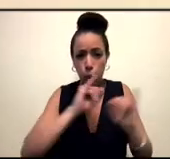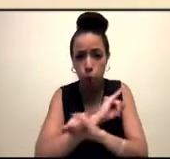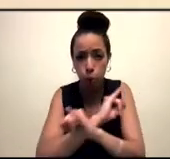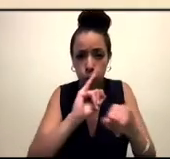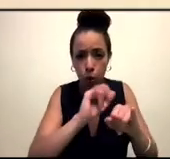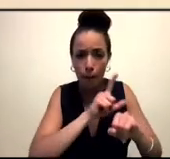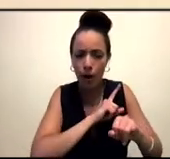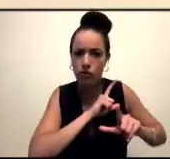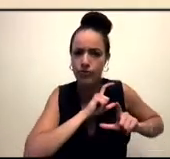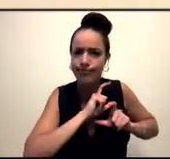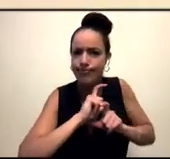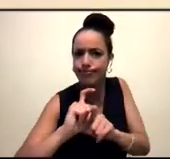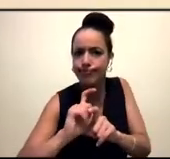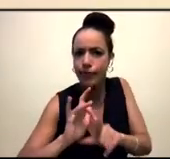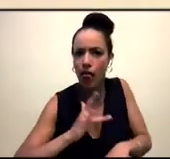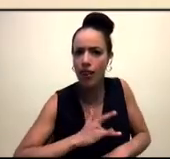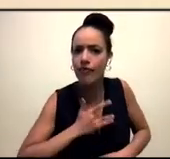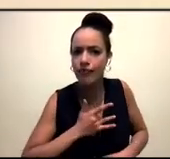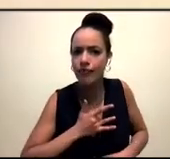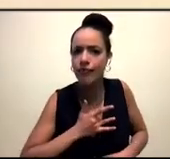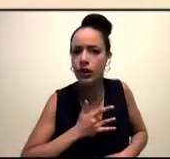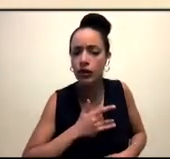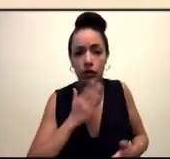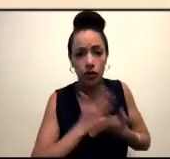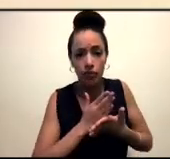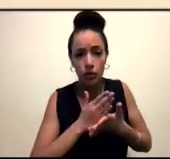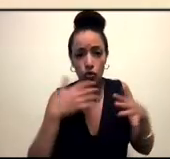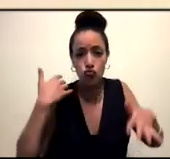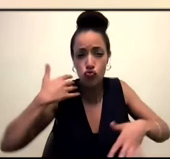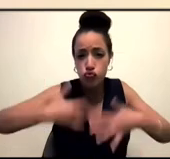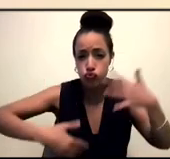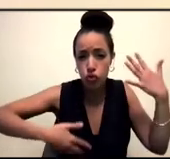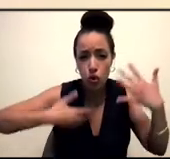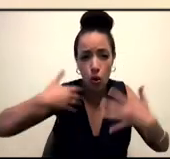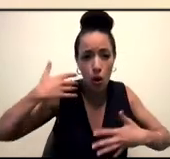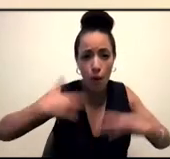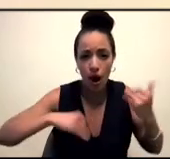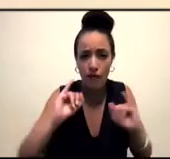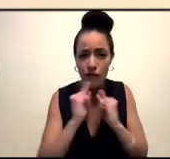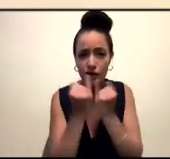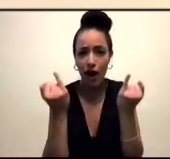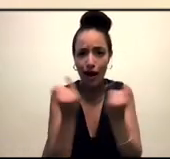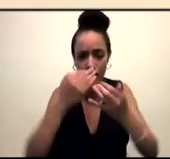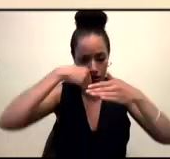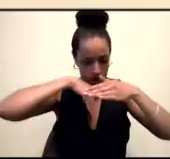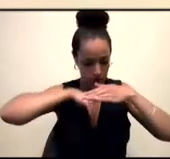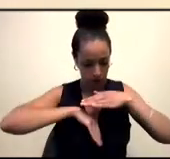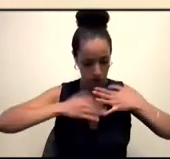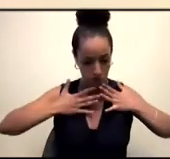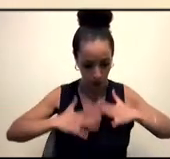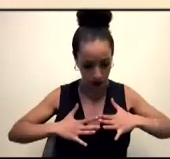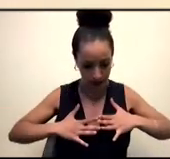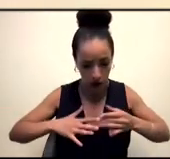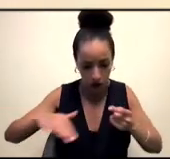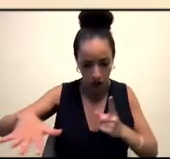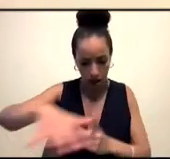and, and violence lives on in our bodies, and in the body of the land. And this is something also that in the 30 names of